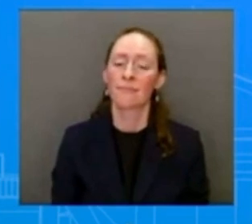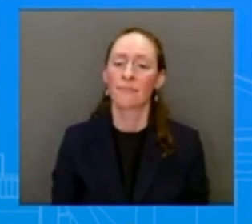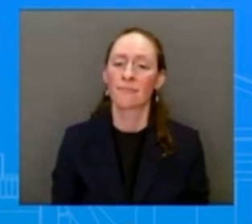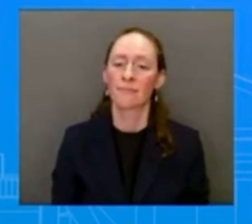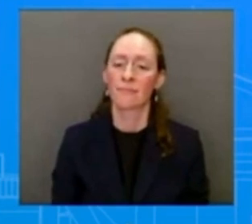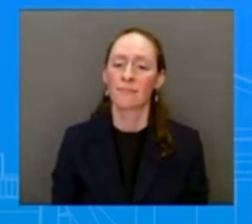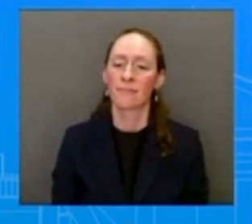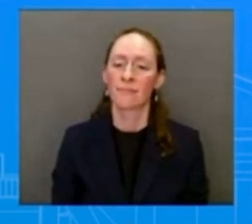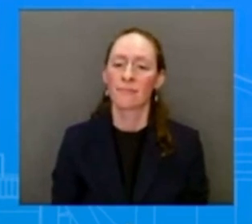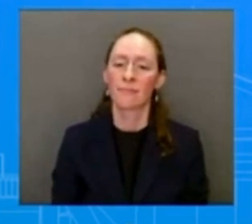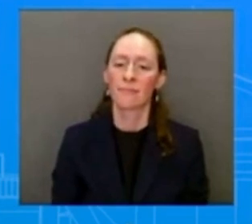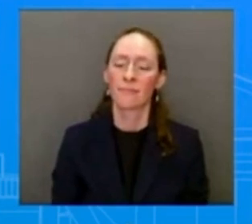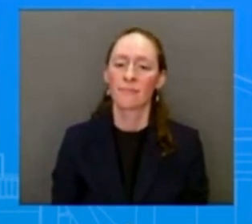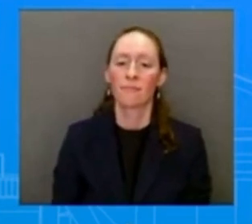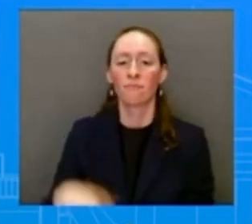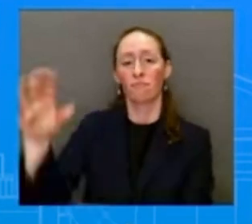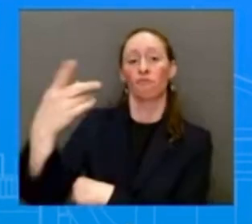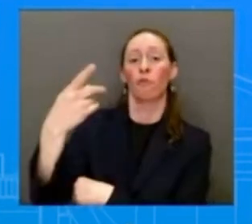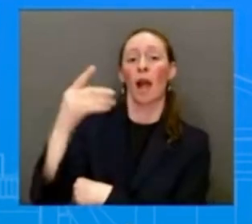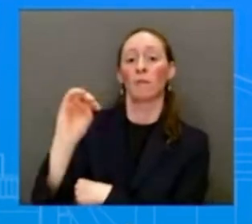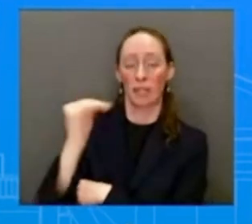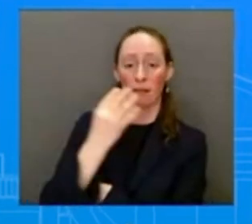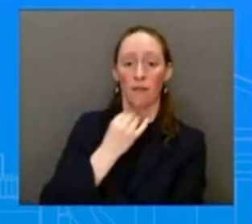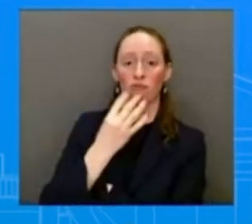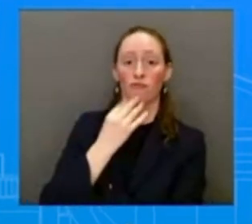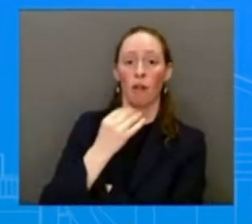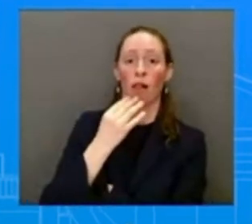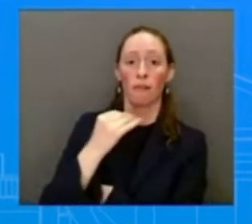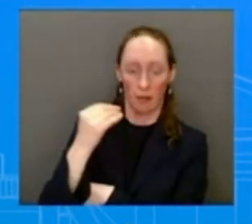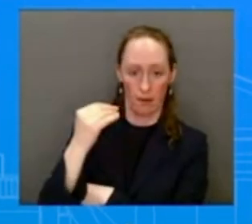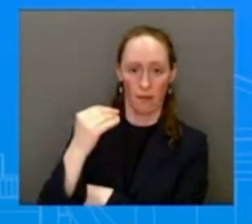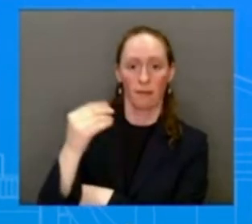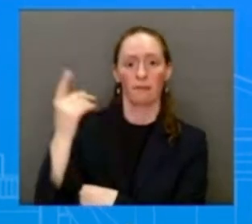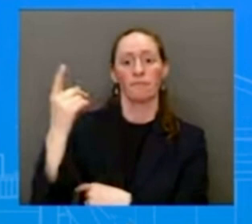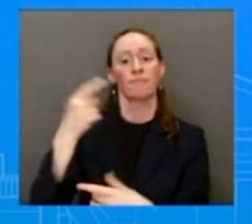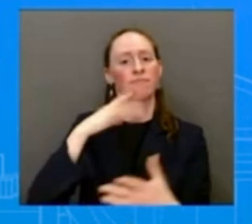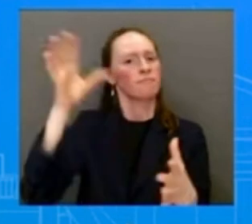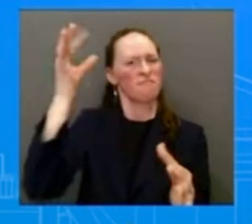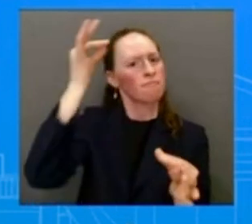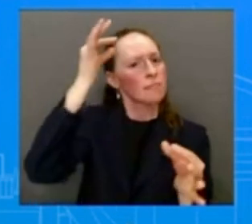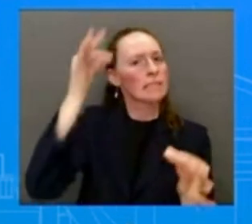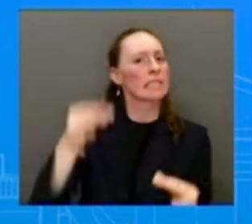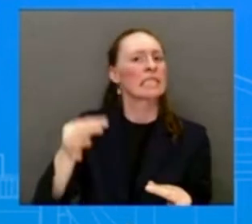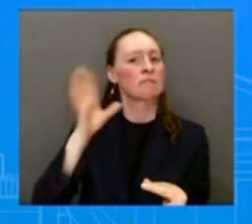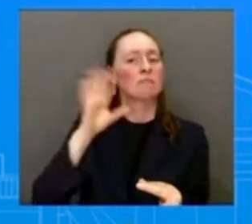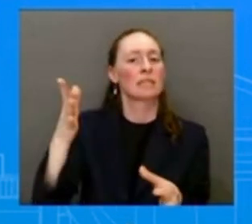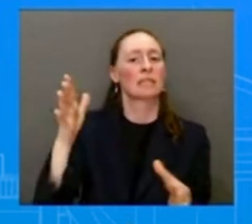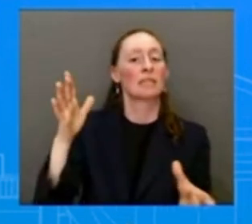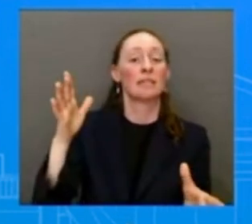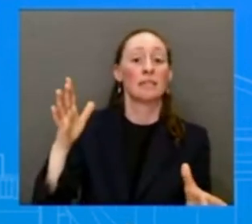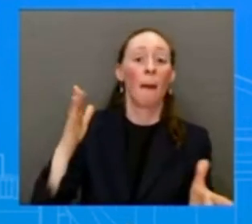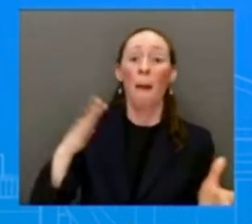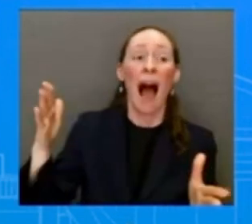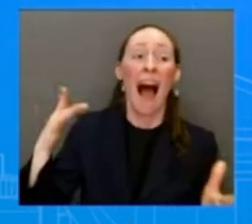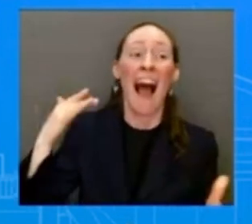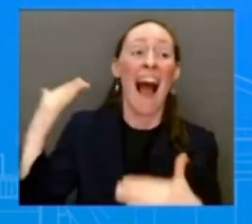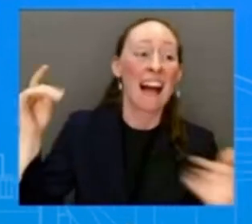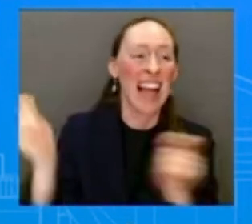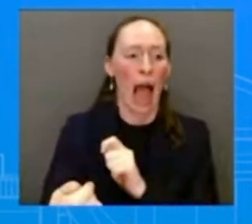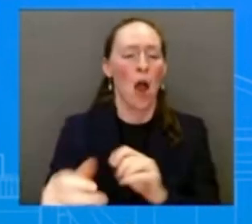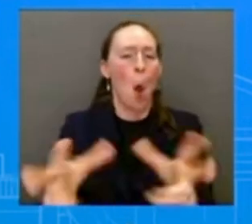decision to delay action on the judicial overhaul until after, or until the next parliament session.